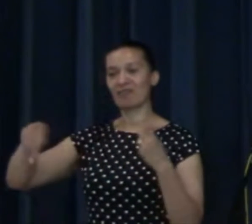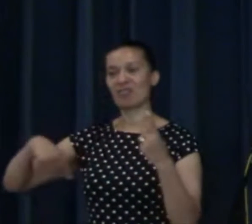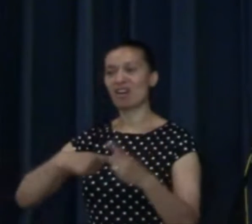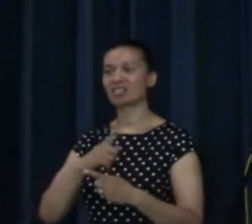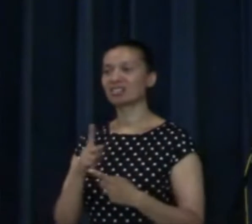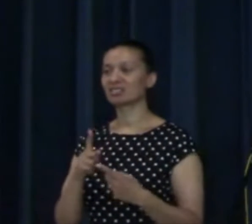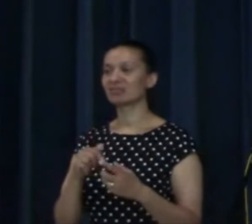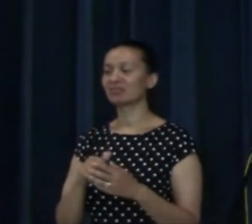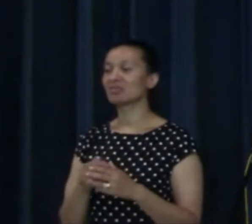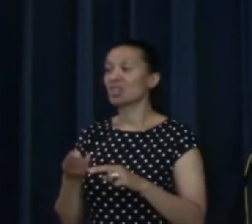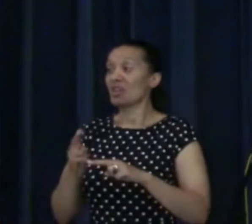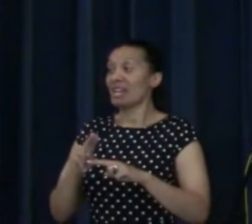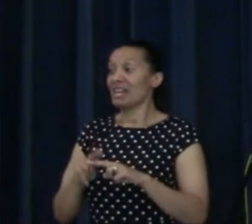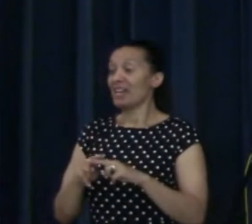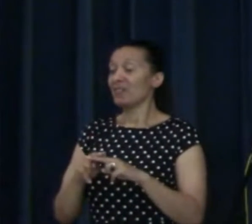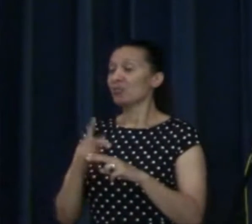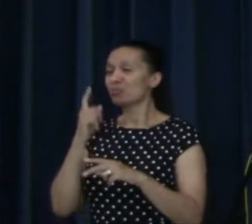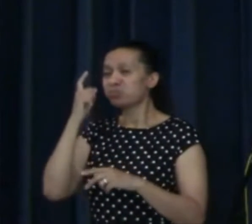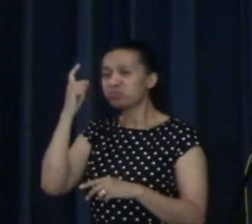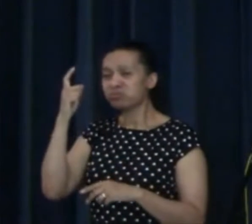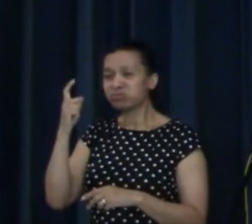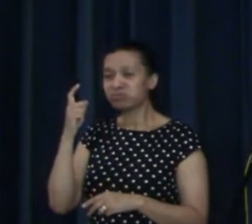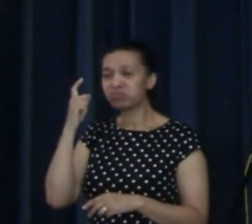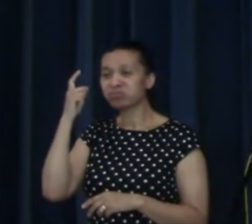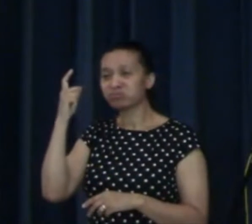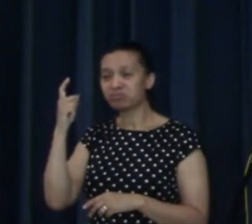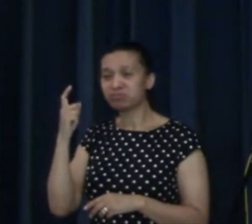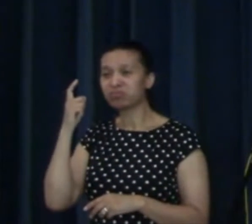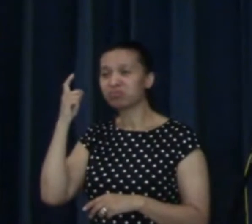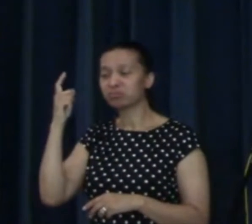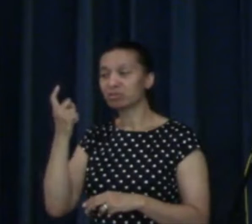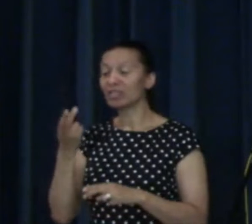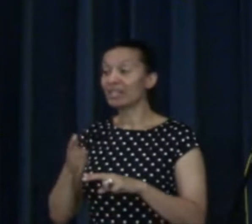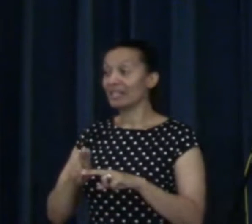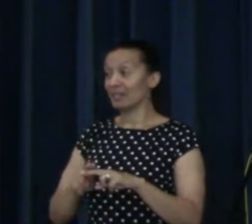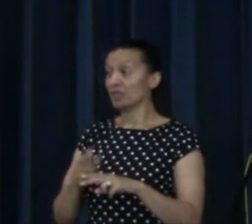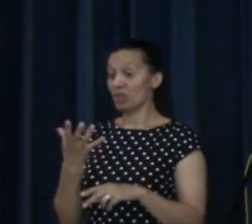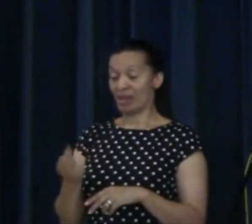If we just think about that, those of you that have got children.